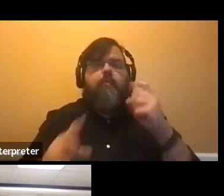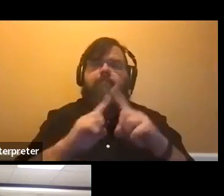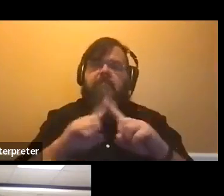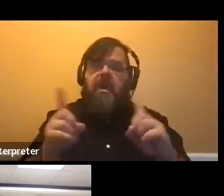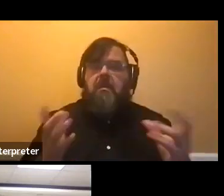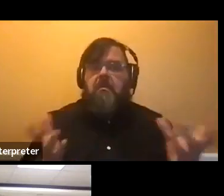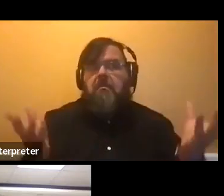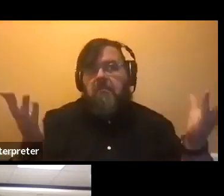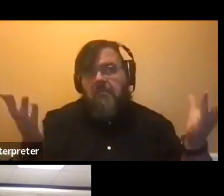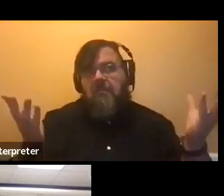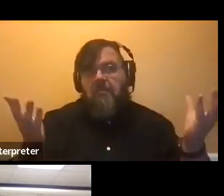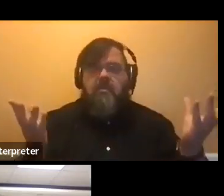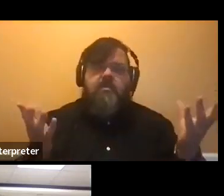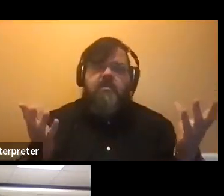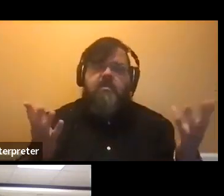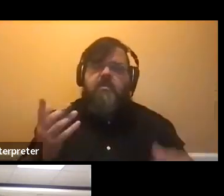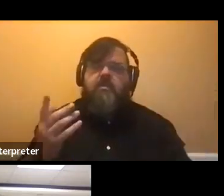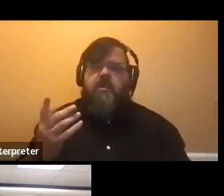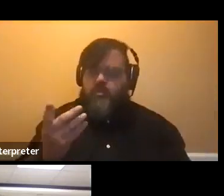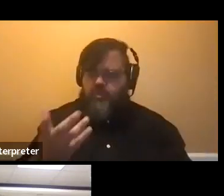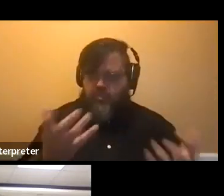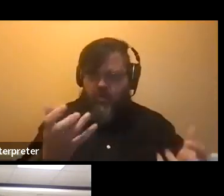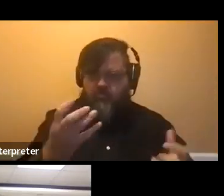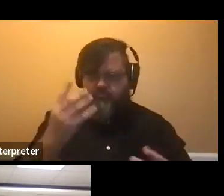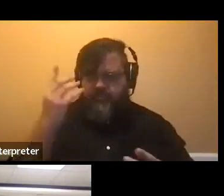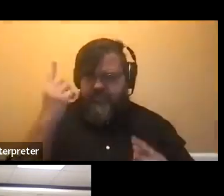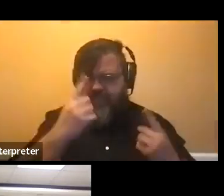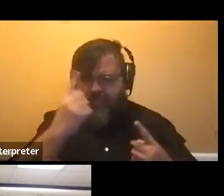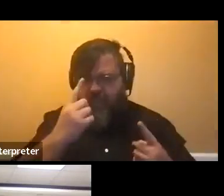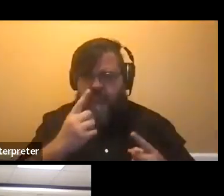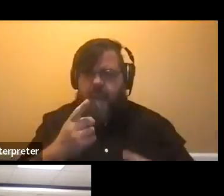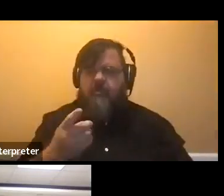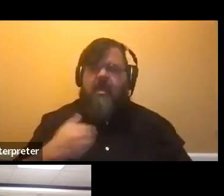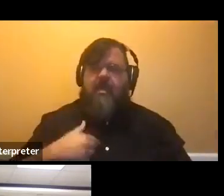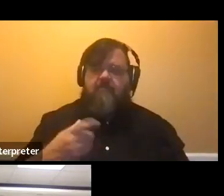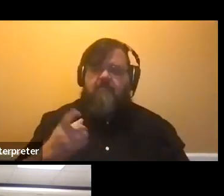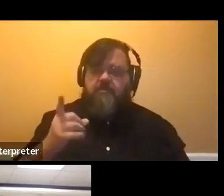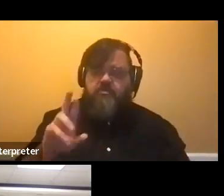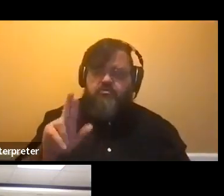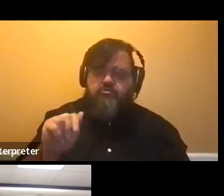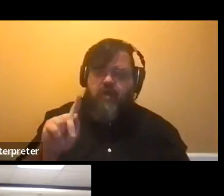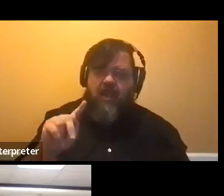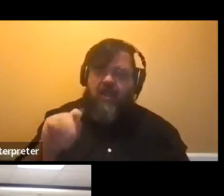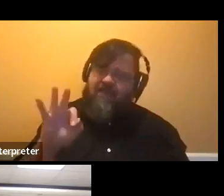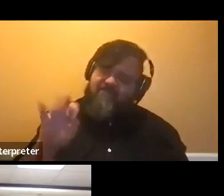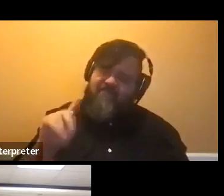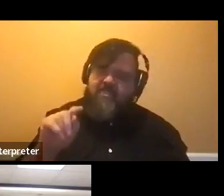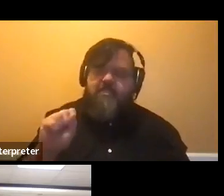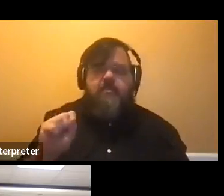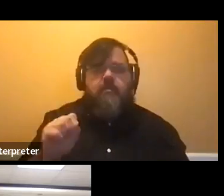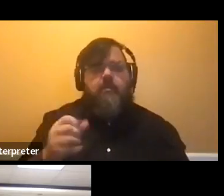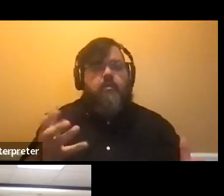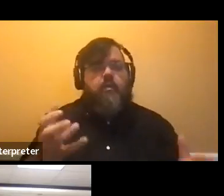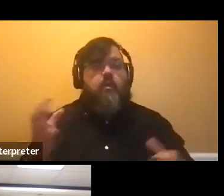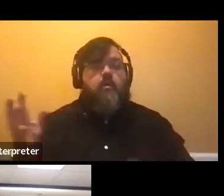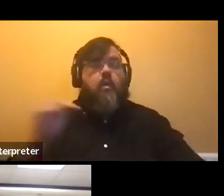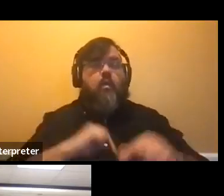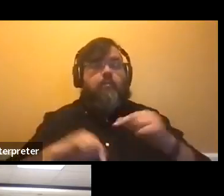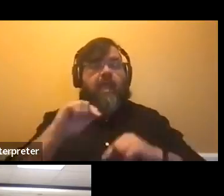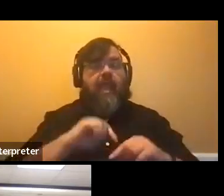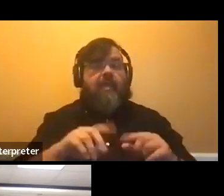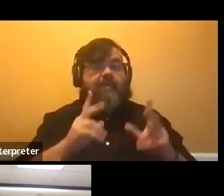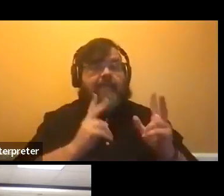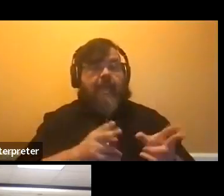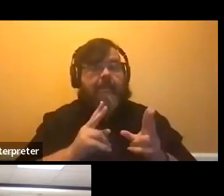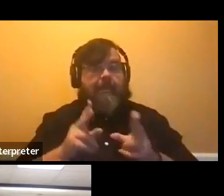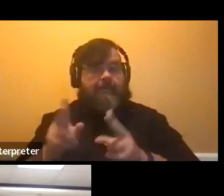that it's something that you want to think about and you want to draft and you want to allow yourself time to go back and then edit and read it with